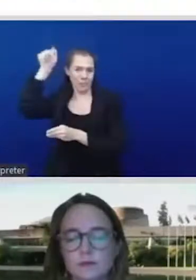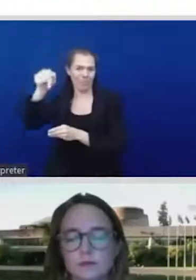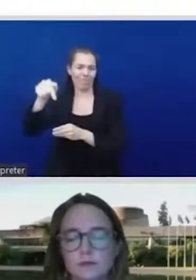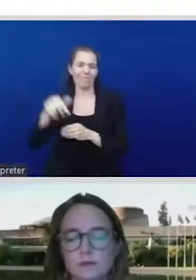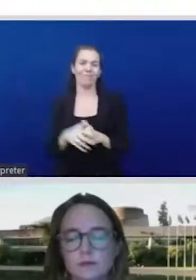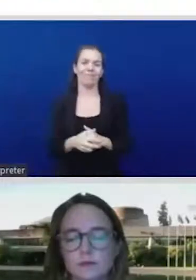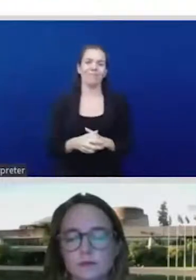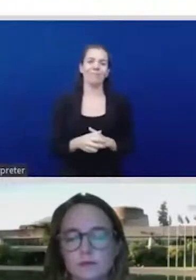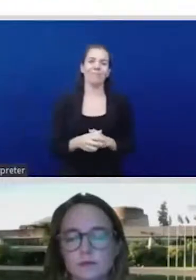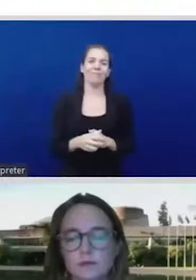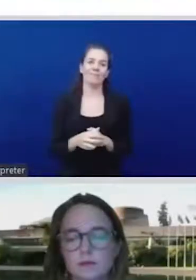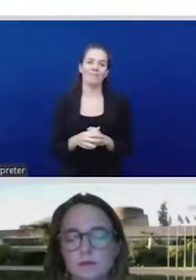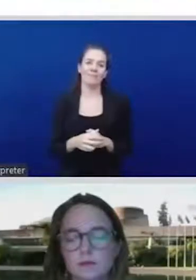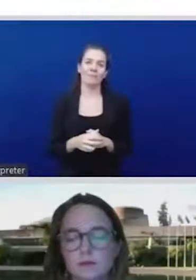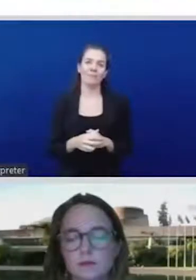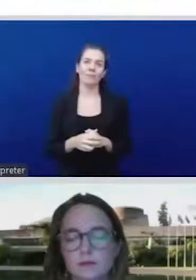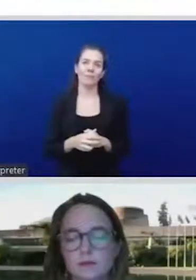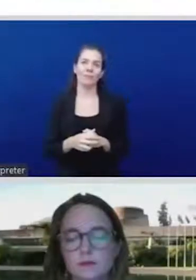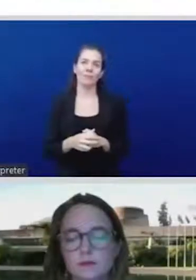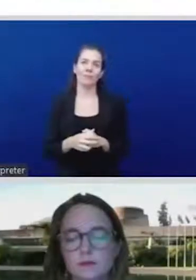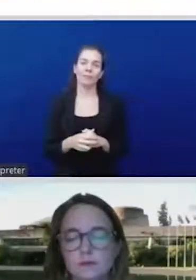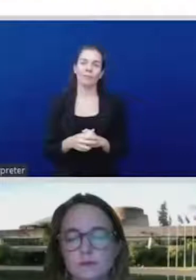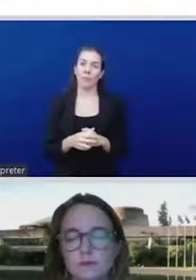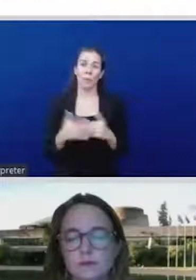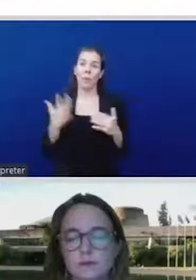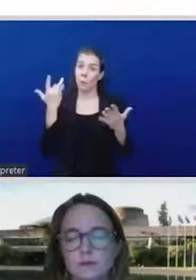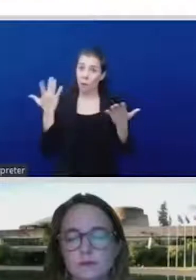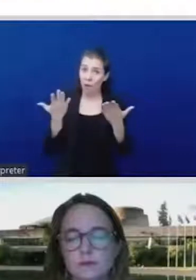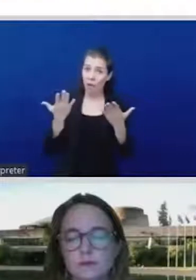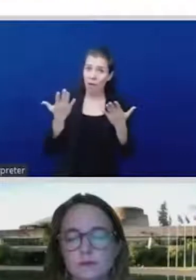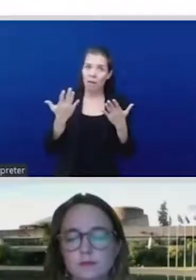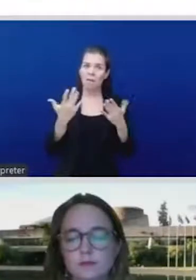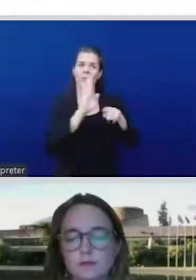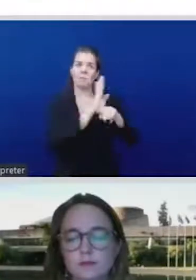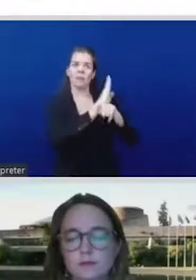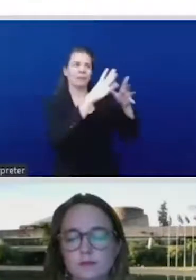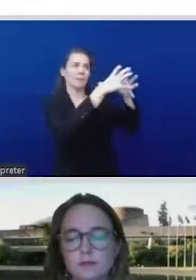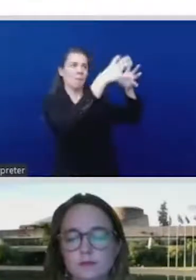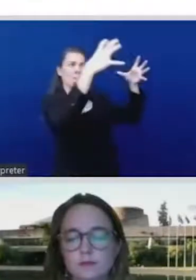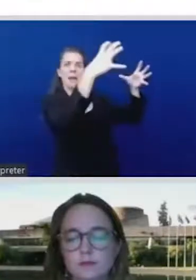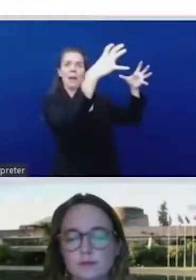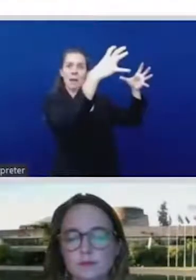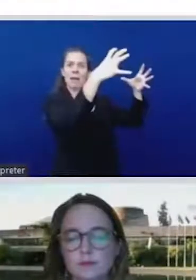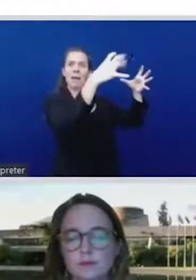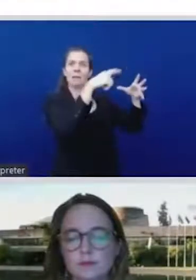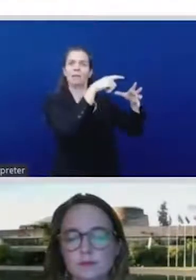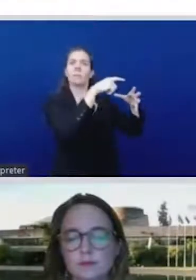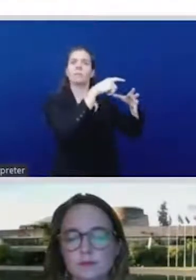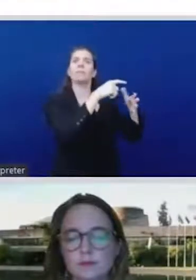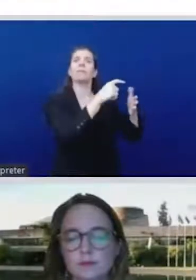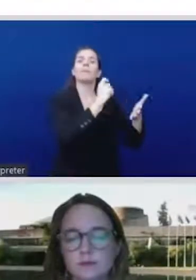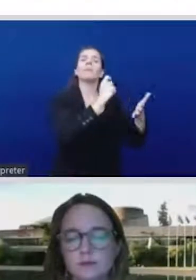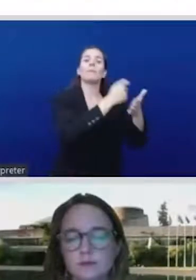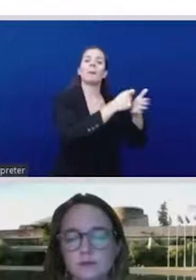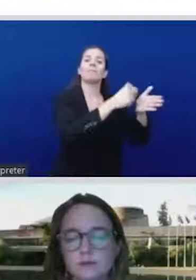by trillions of dollars, and in some cases, governments are conflicting, intensifying this disparity between